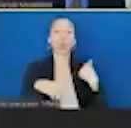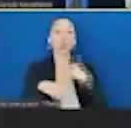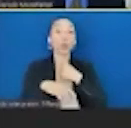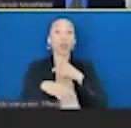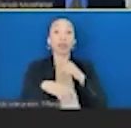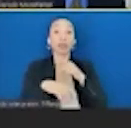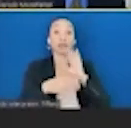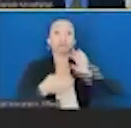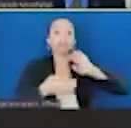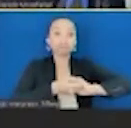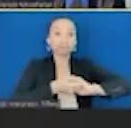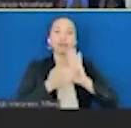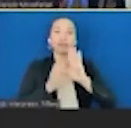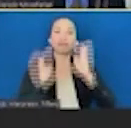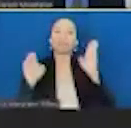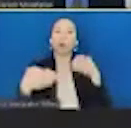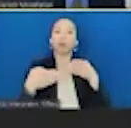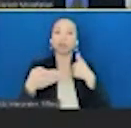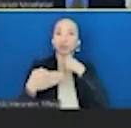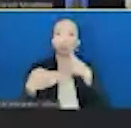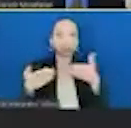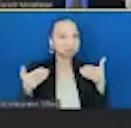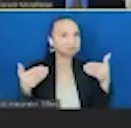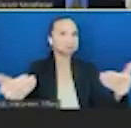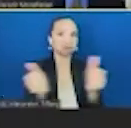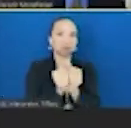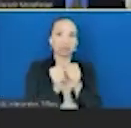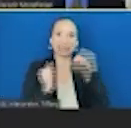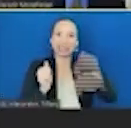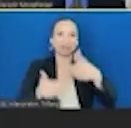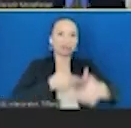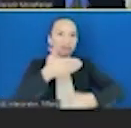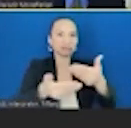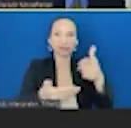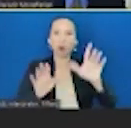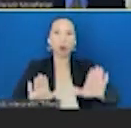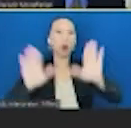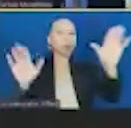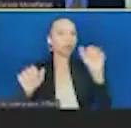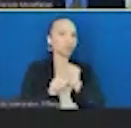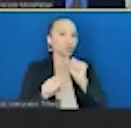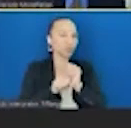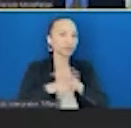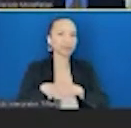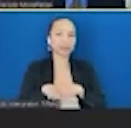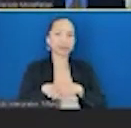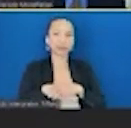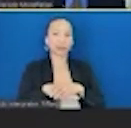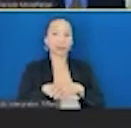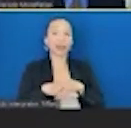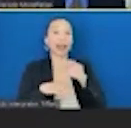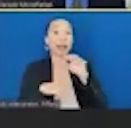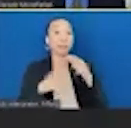actions to move this forward. This is a very, very impressive group, groups like the American Diabetes Association, the NAACP,